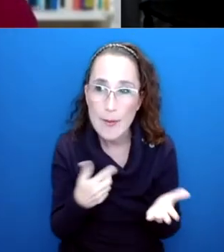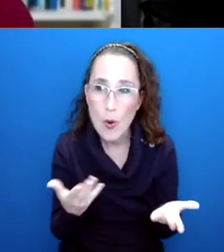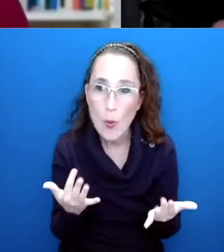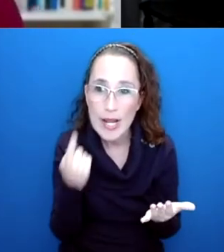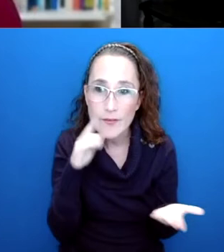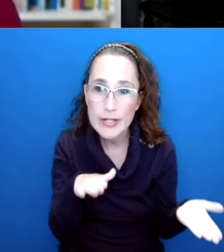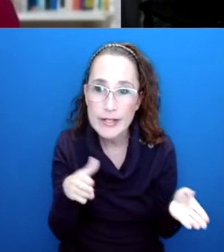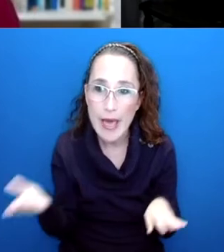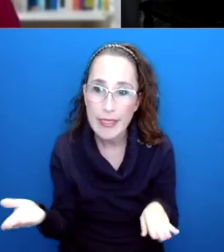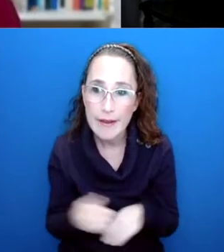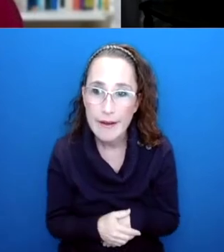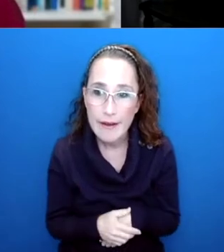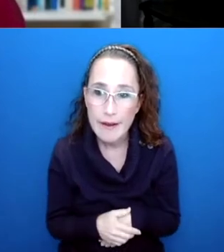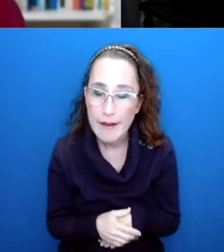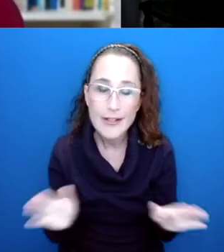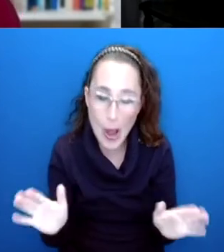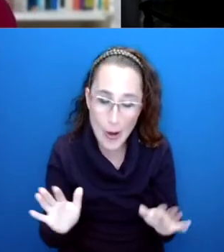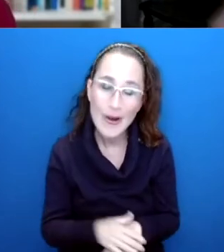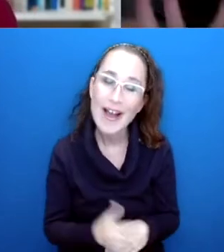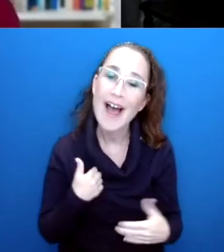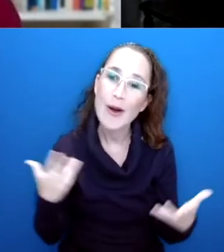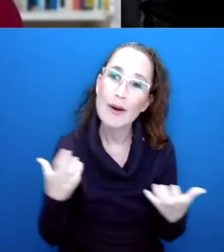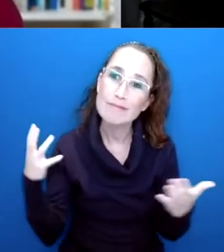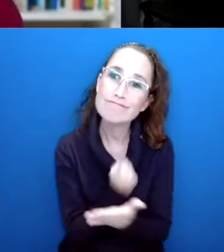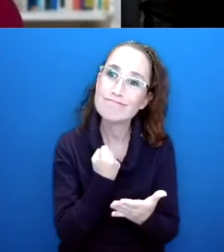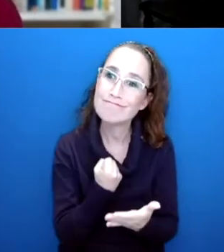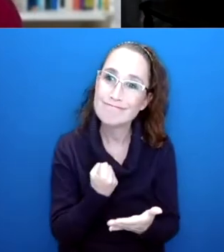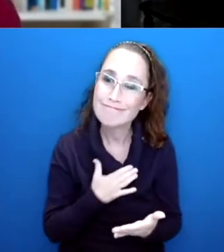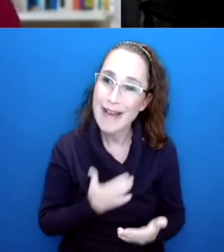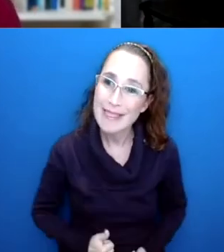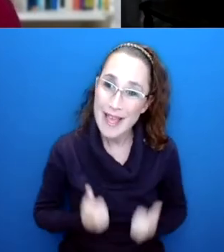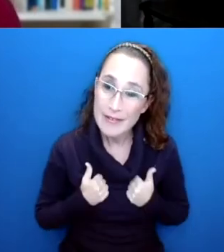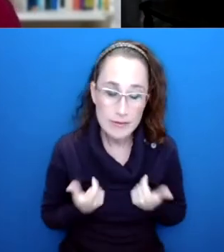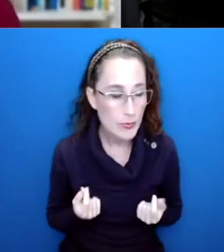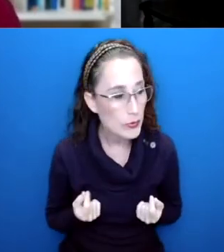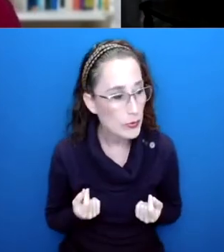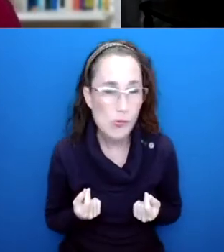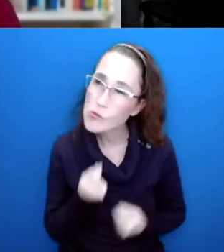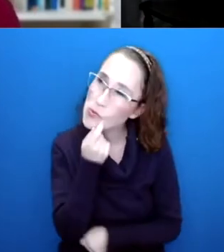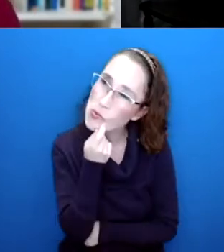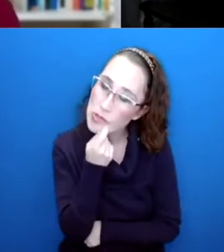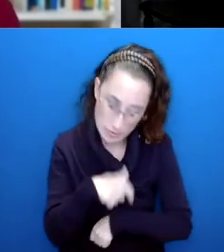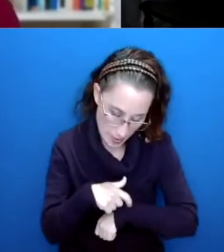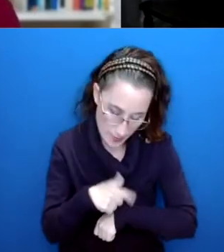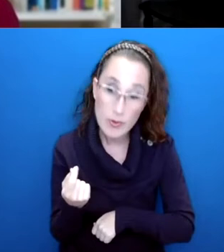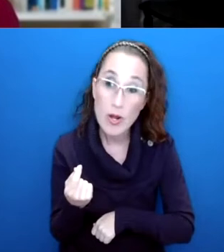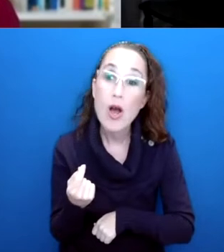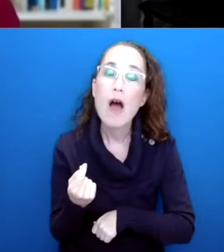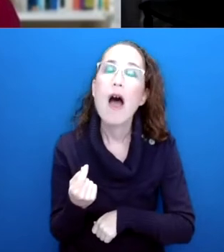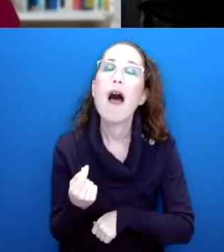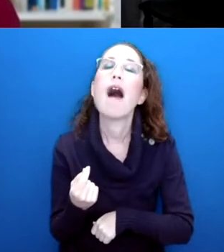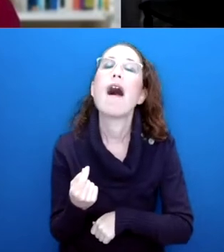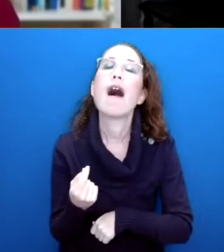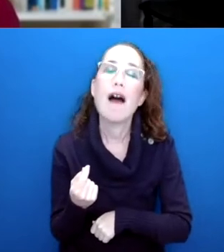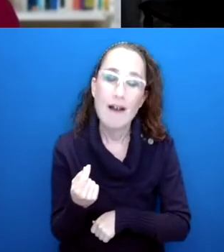And I don't want to just be waiting to die. want to live my life. What am I going to do with this time? And that launched me on the journey that led to the power of fun and